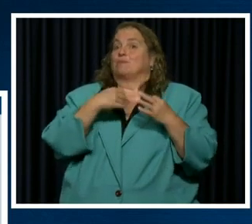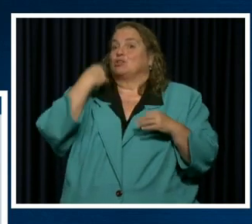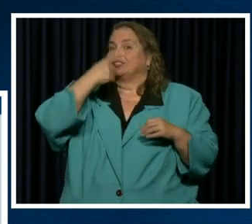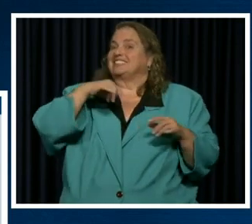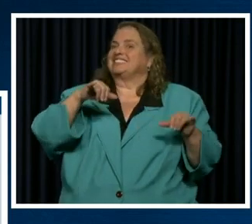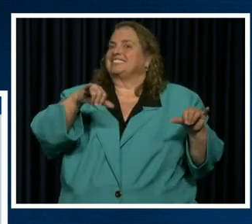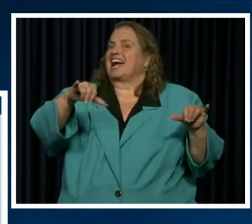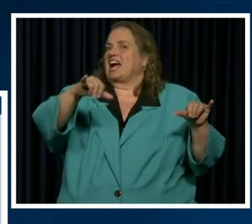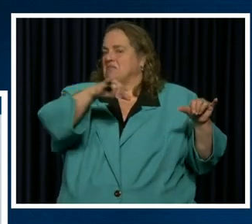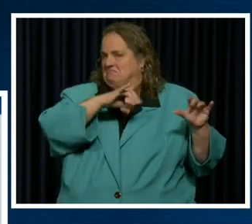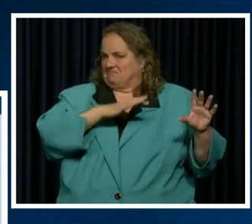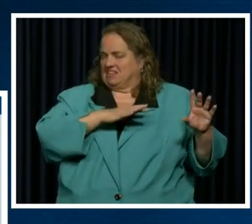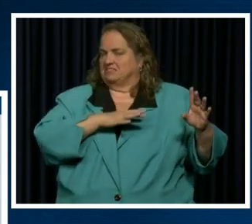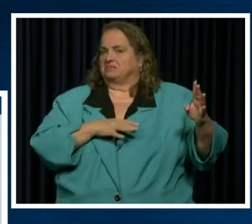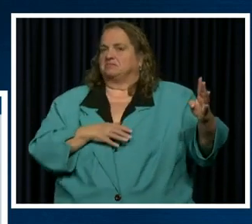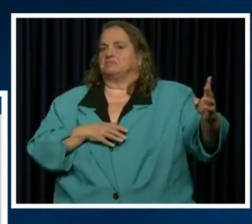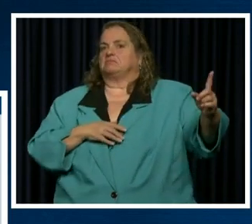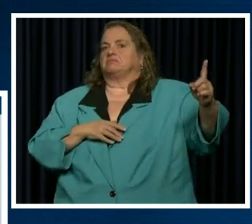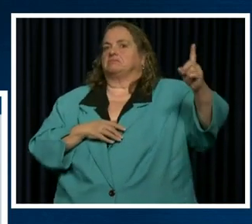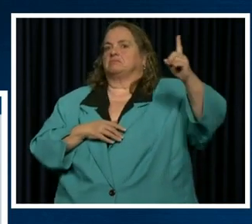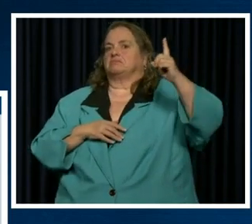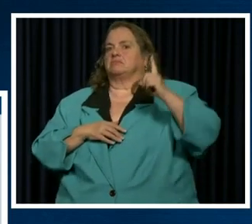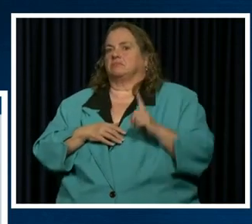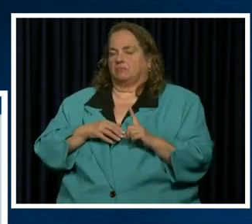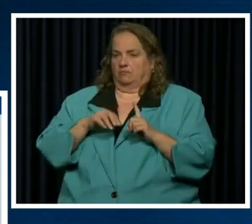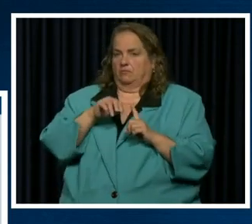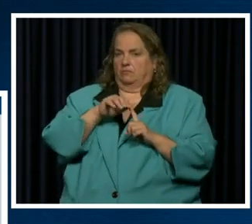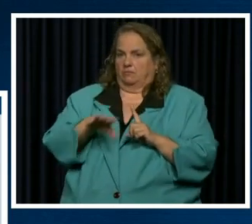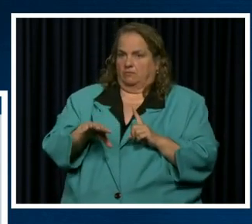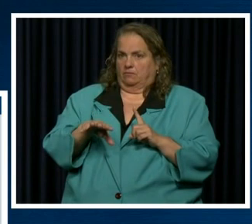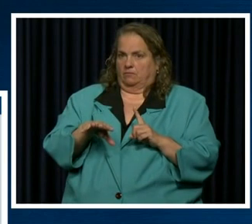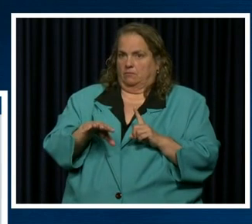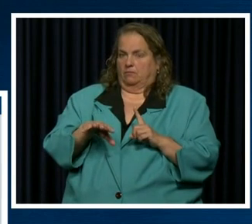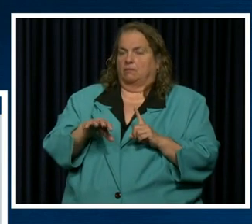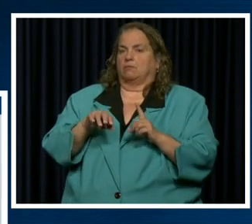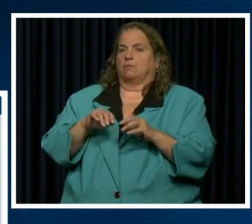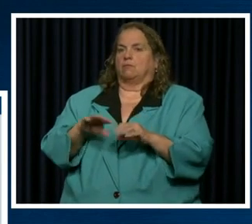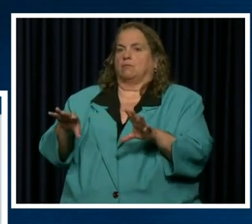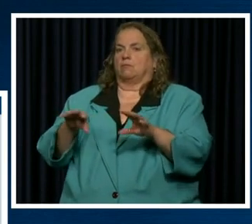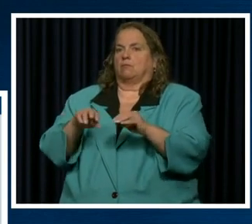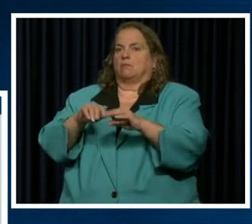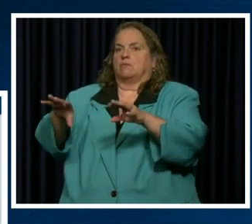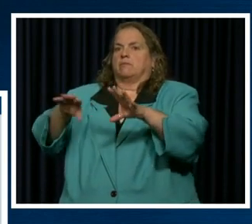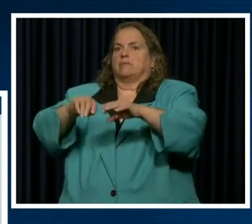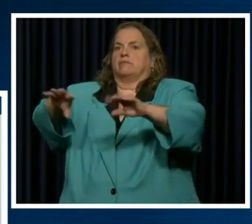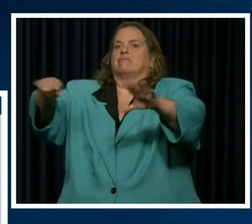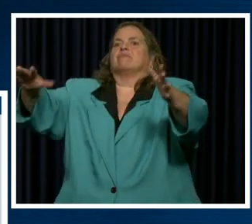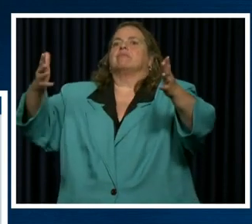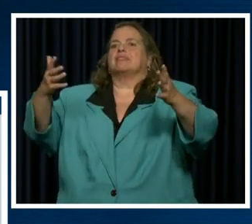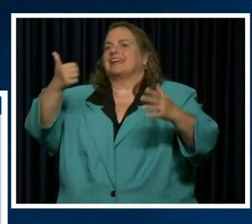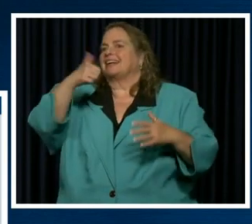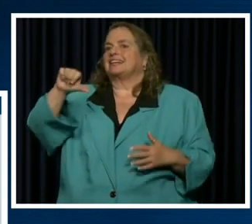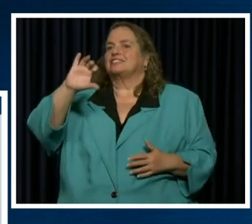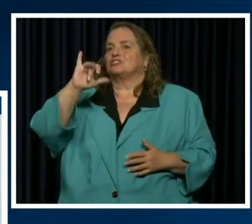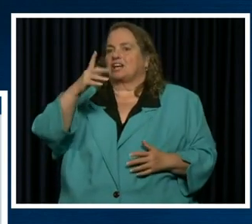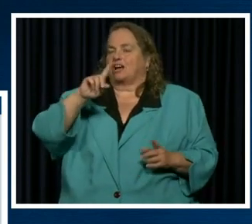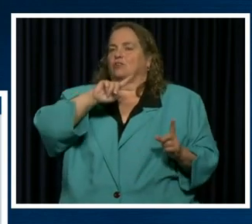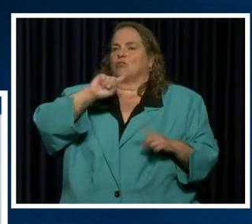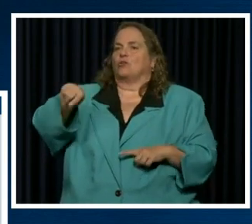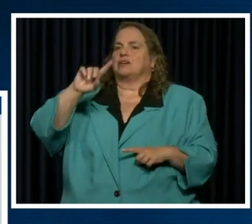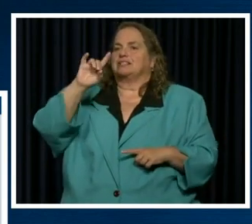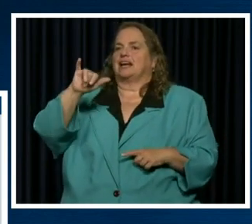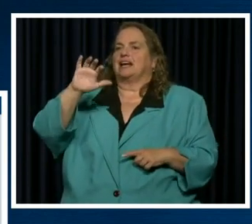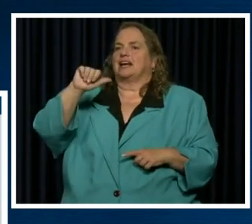same, which I know in reality, but it helps us with that. And then, um, any child goes to,